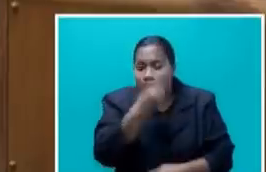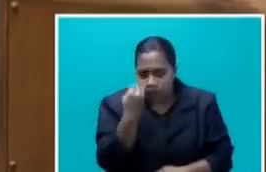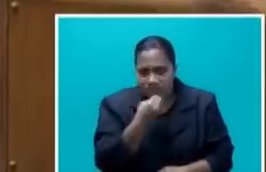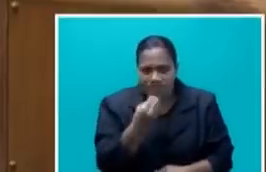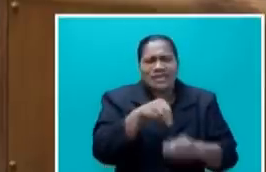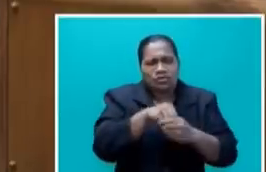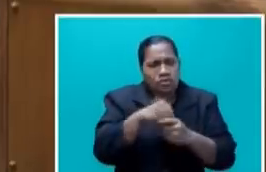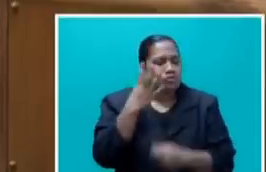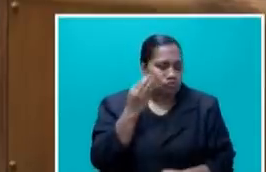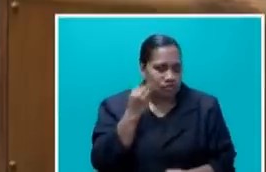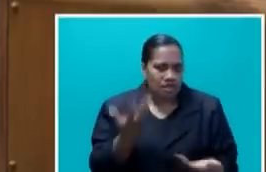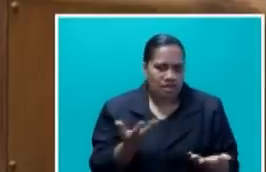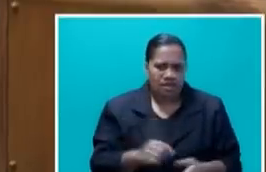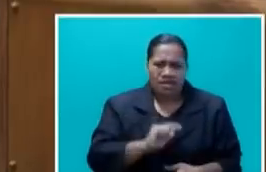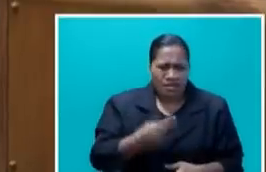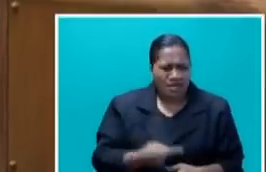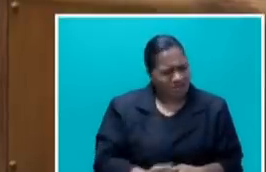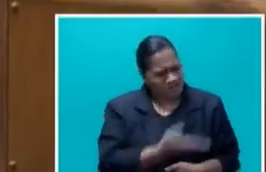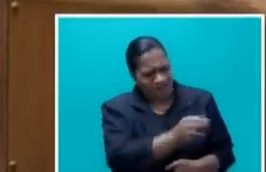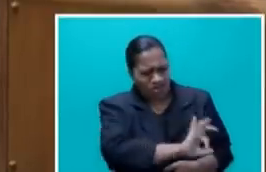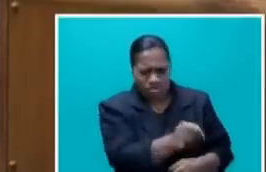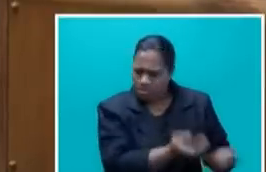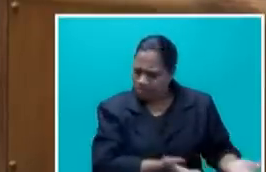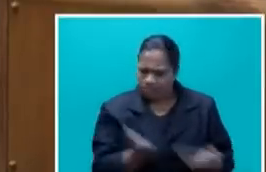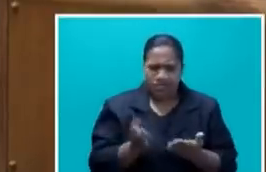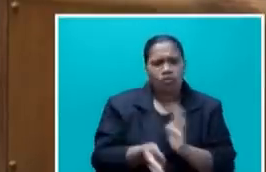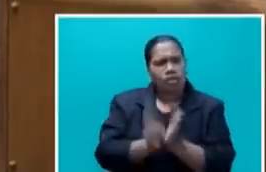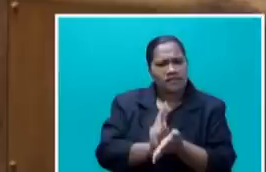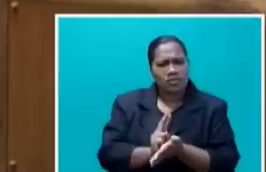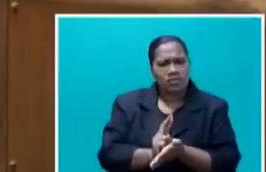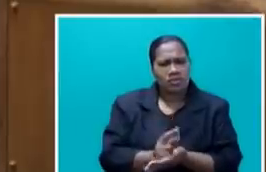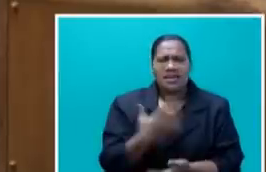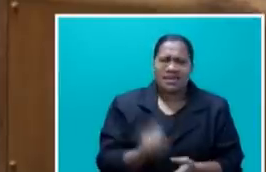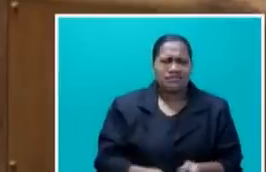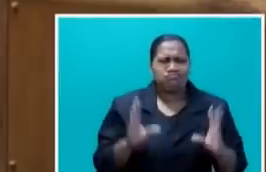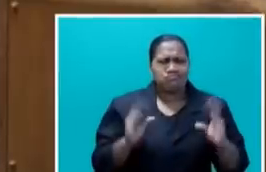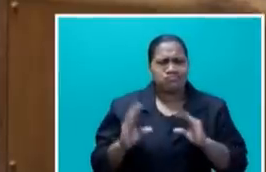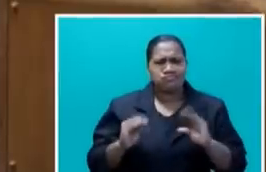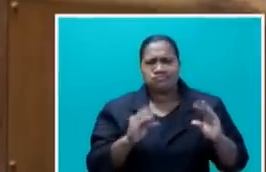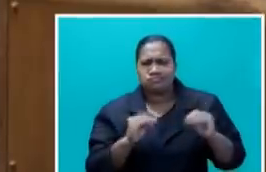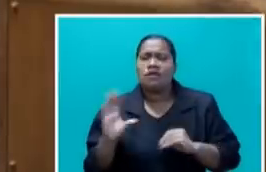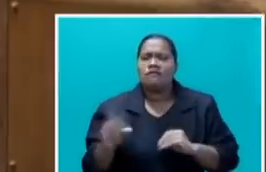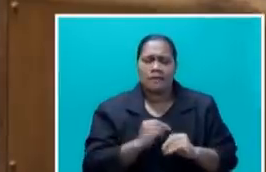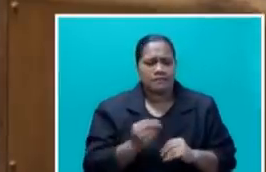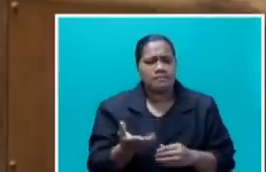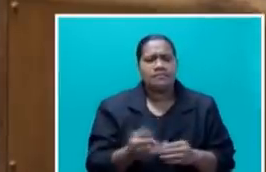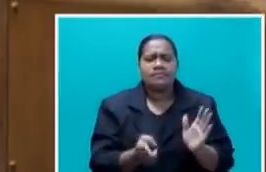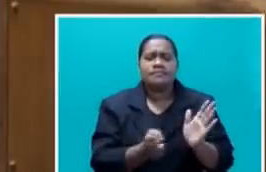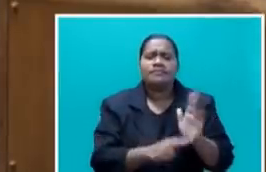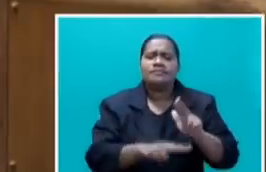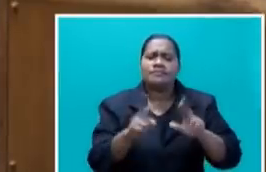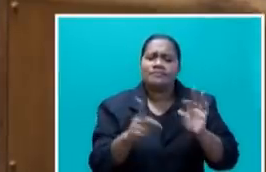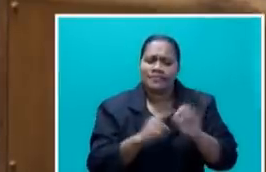Mr they have not put in their submission in this review. There's a whole lot of talk from the National Federation Party about this. But they